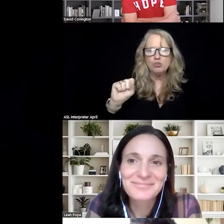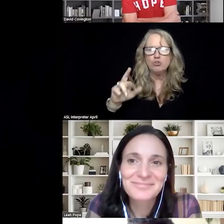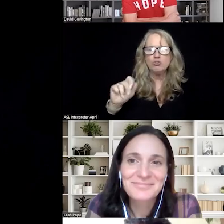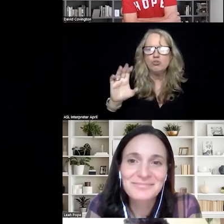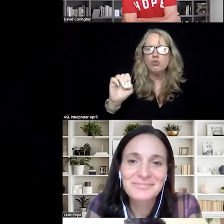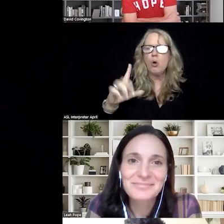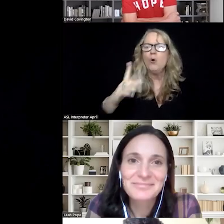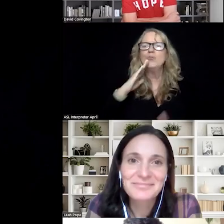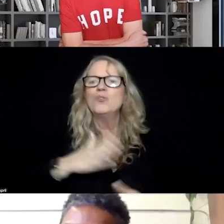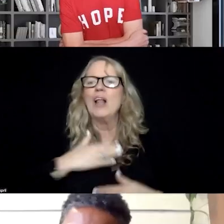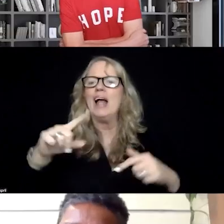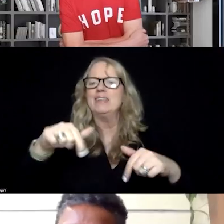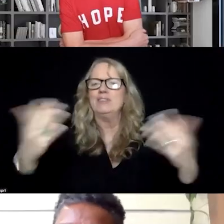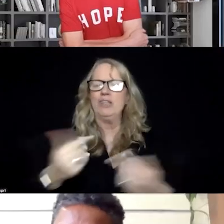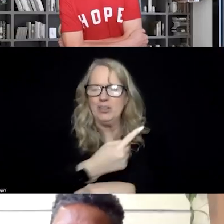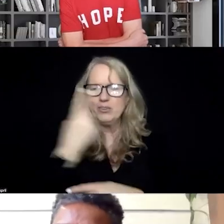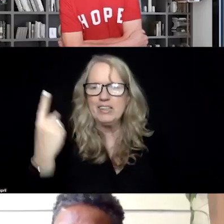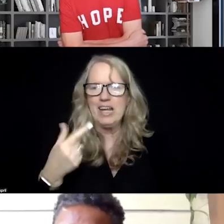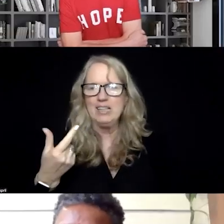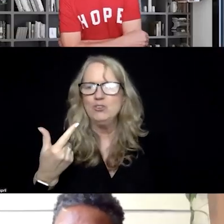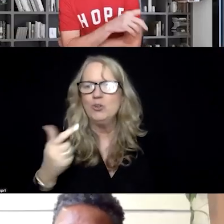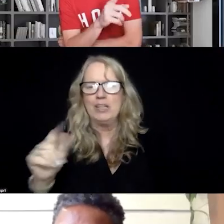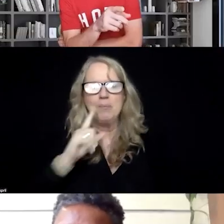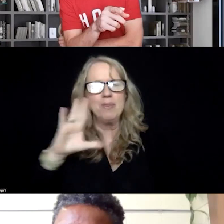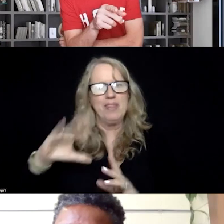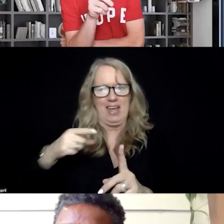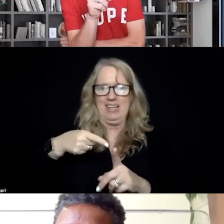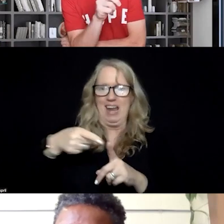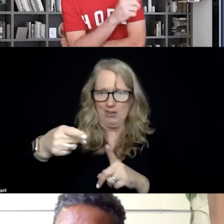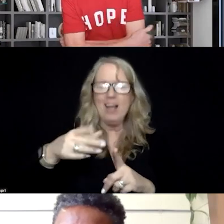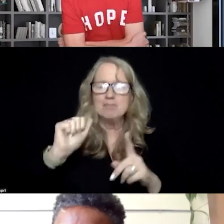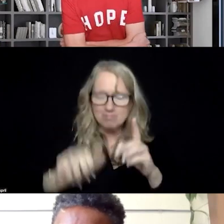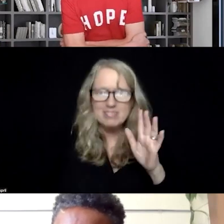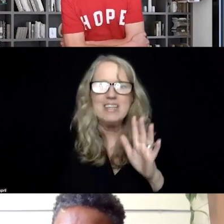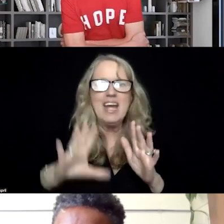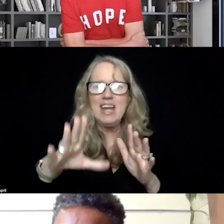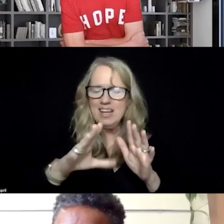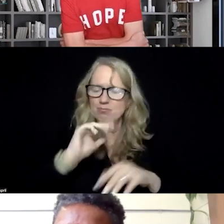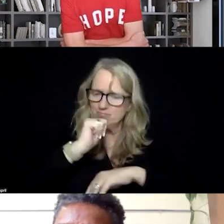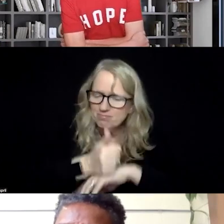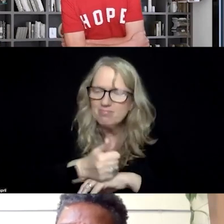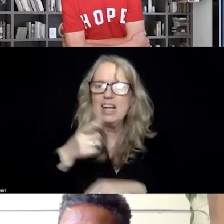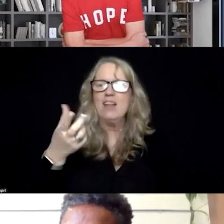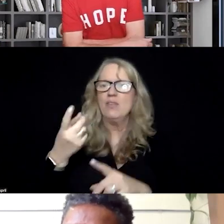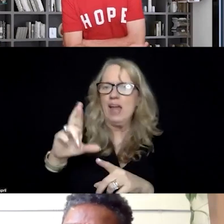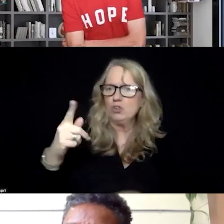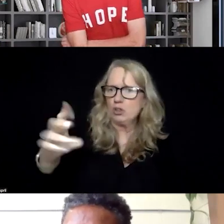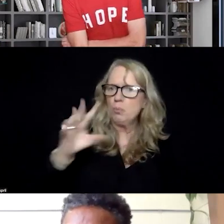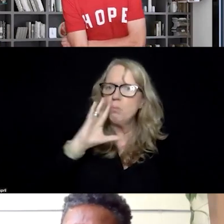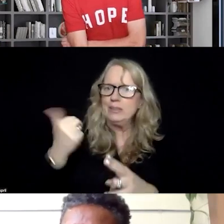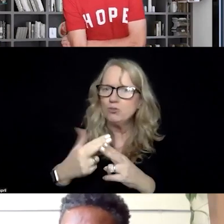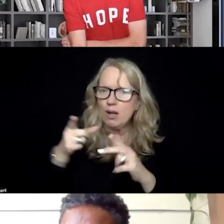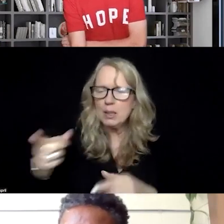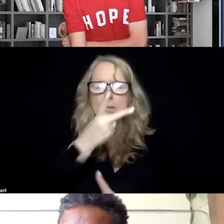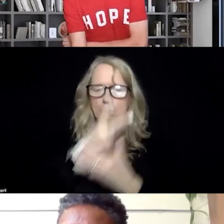glad to have you today. And Georgia actually is one of those areas that does, they found the workforce that Dr. Pope is talking about, both